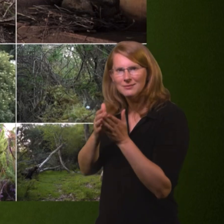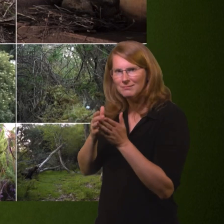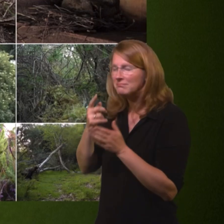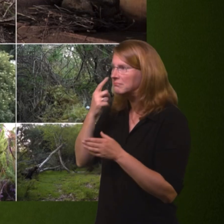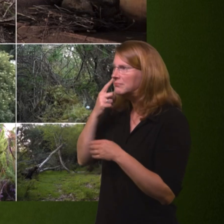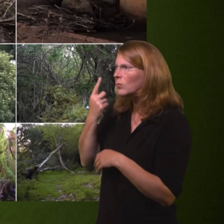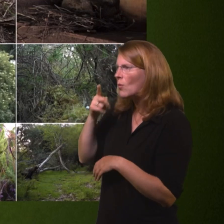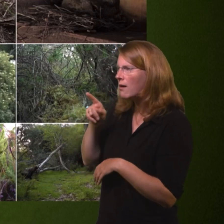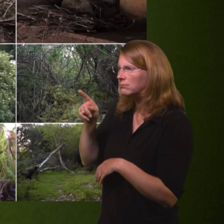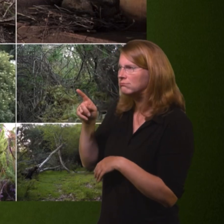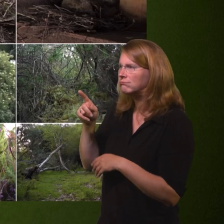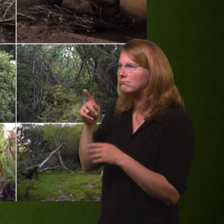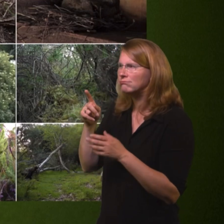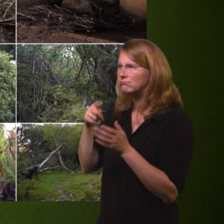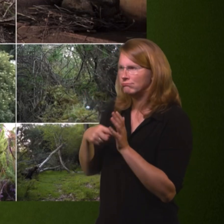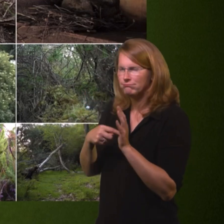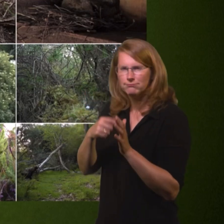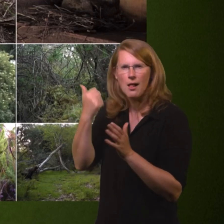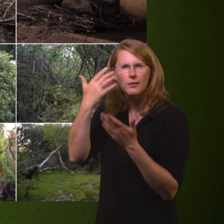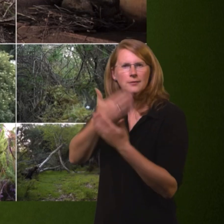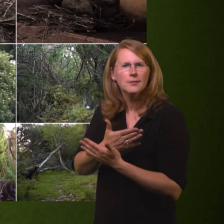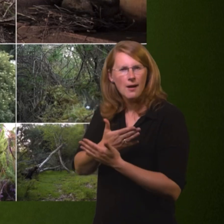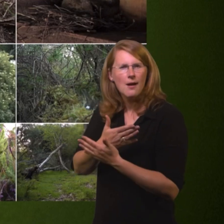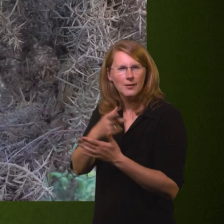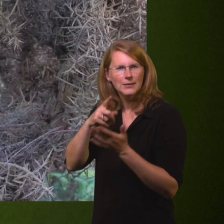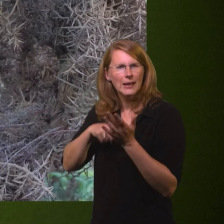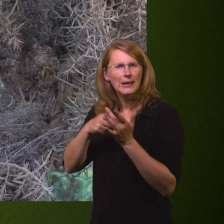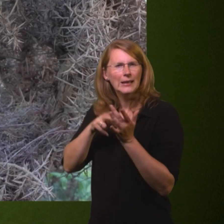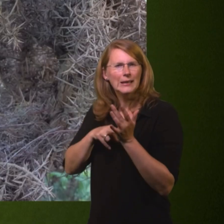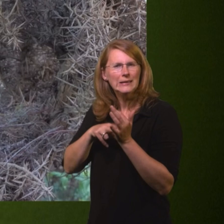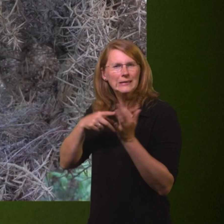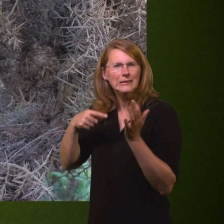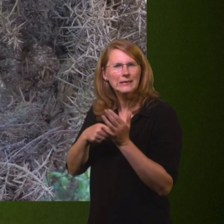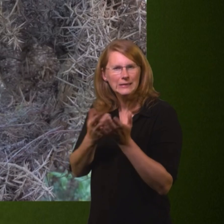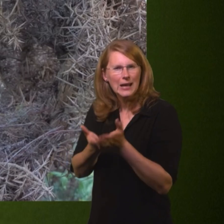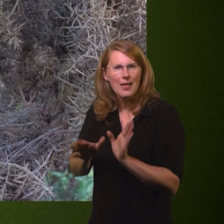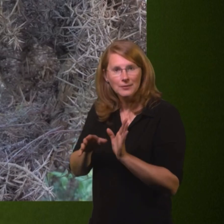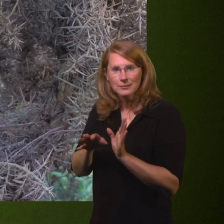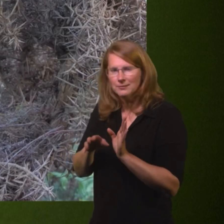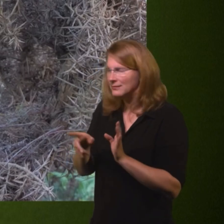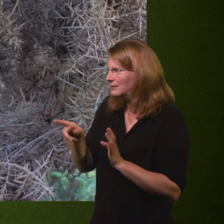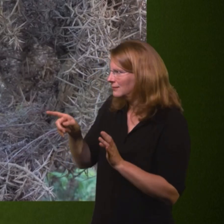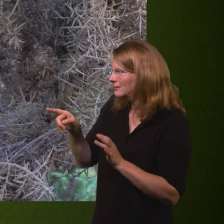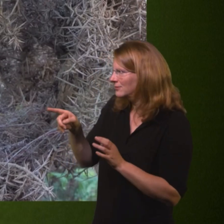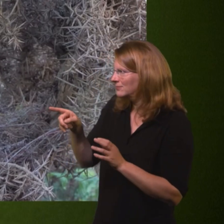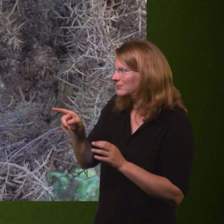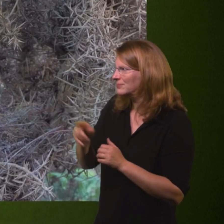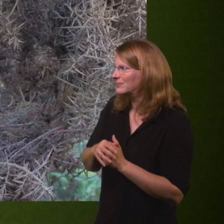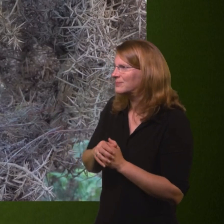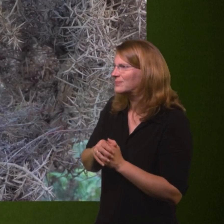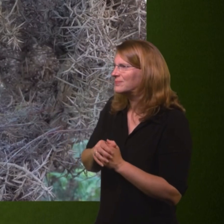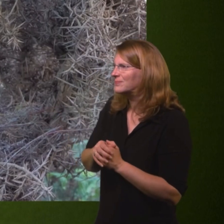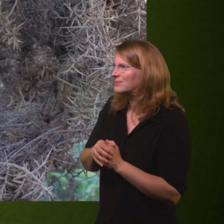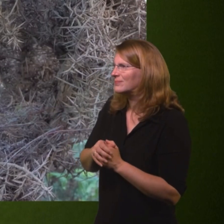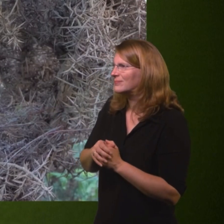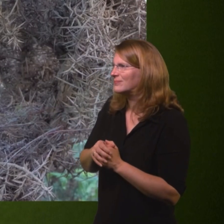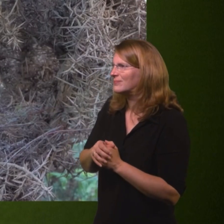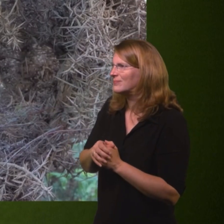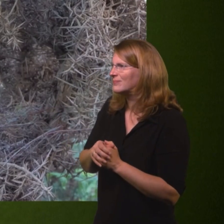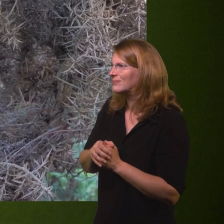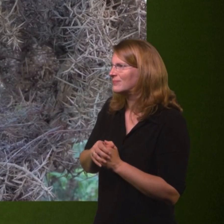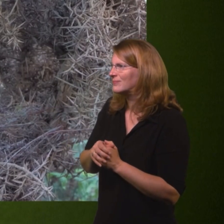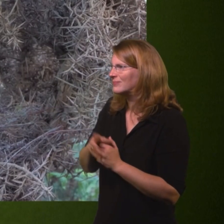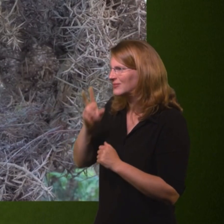Let's go to one we gave you a glimpse of last night, our linnet's nest. And there it is. It's in a gorse bush,